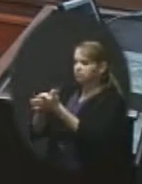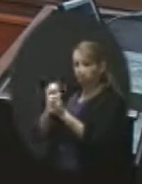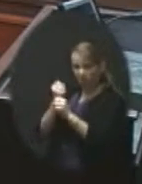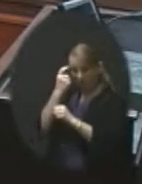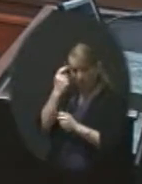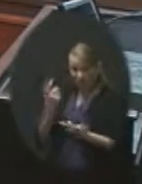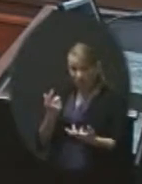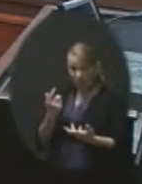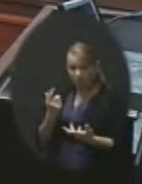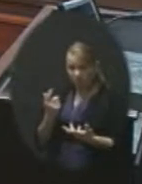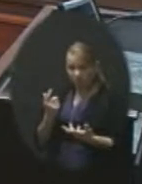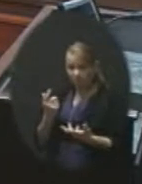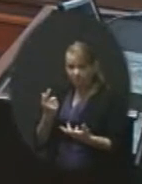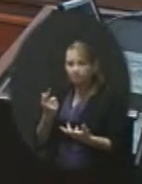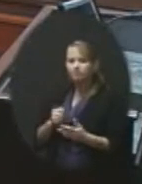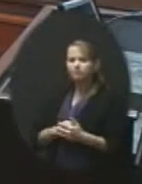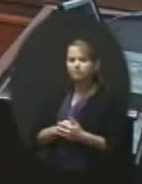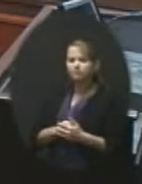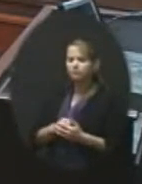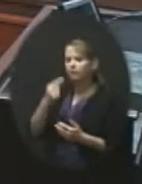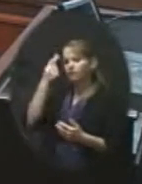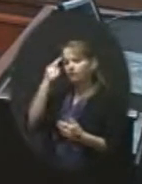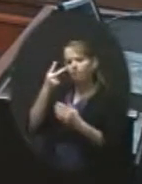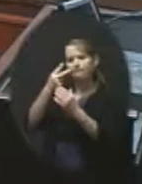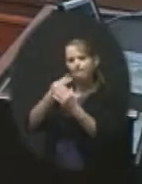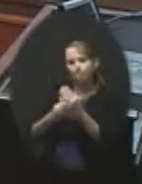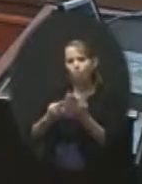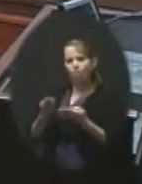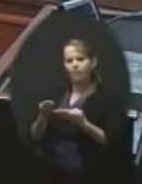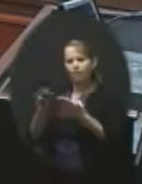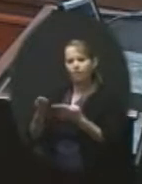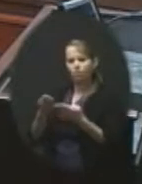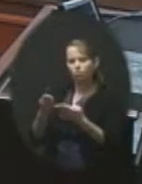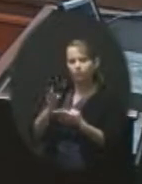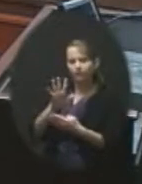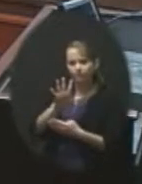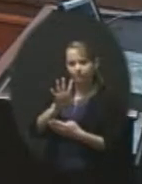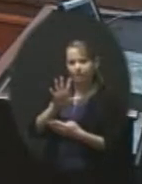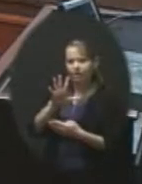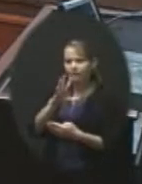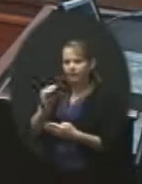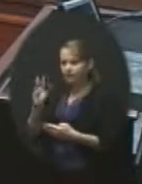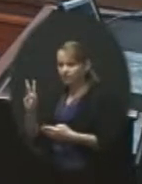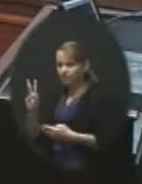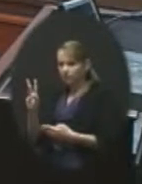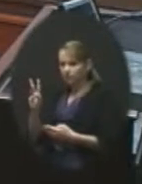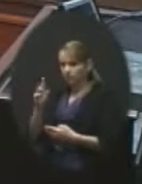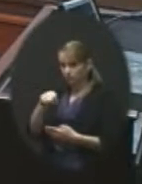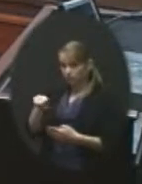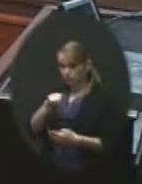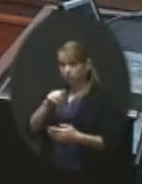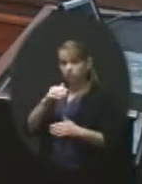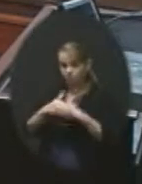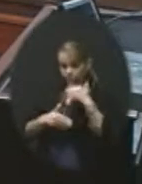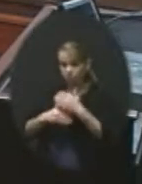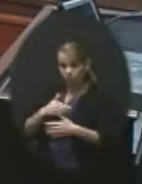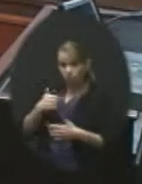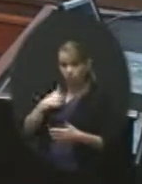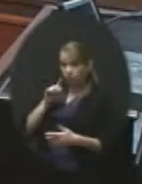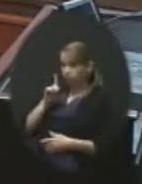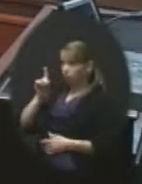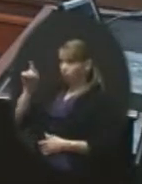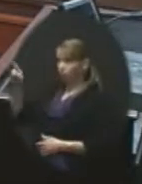So for both these motions, five and motion six, this is something that you're comfortable with me going down and saying,